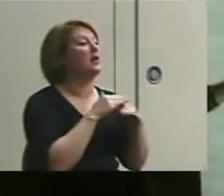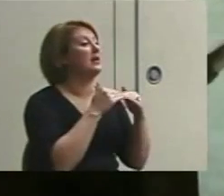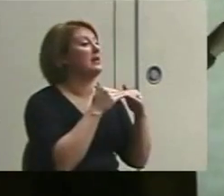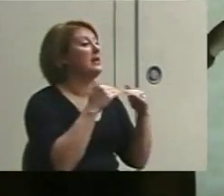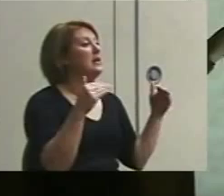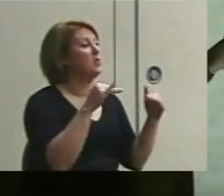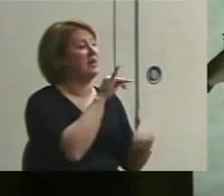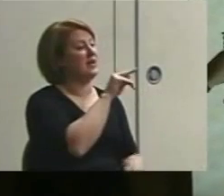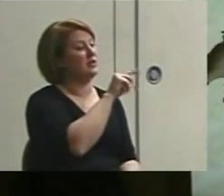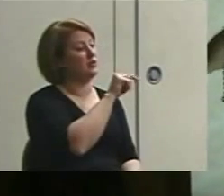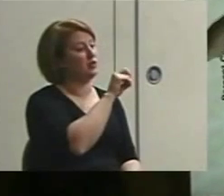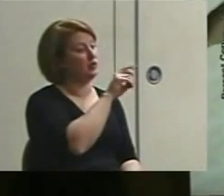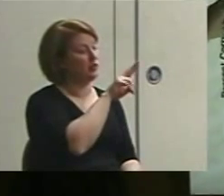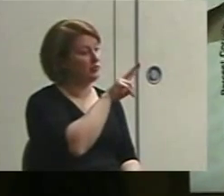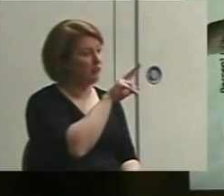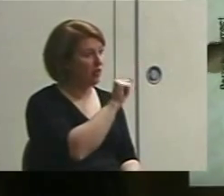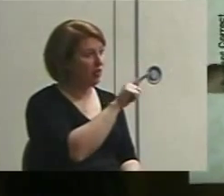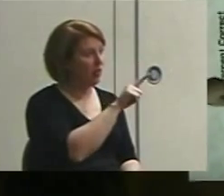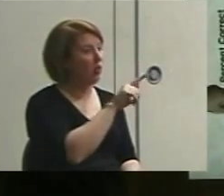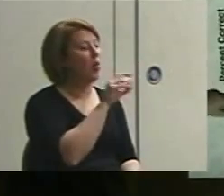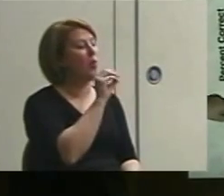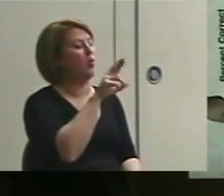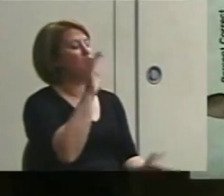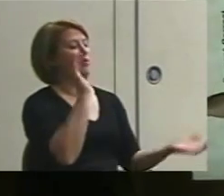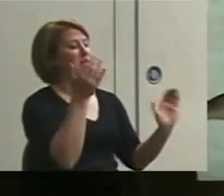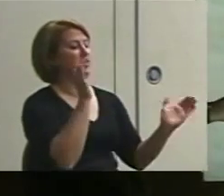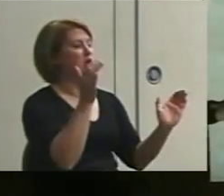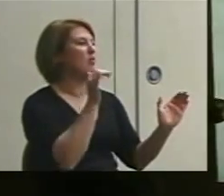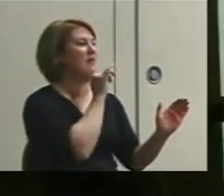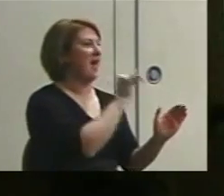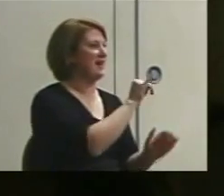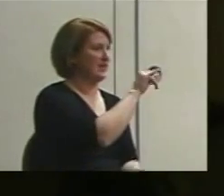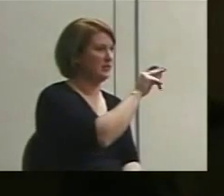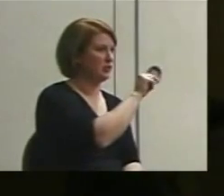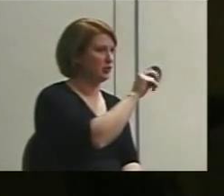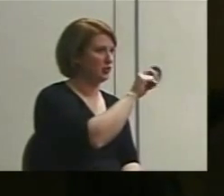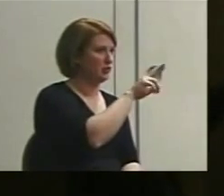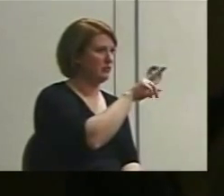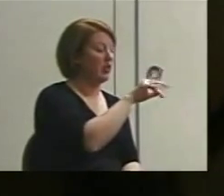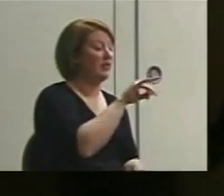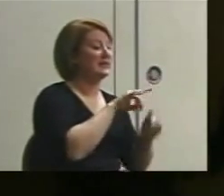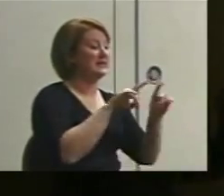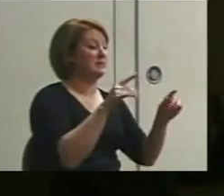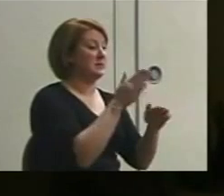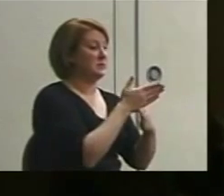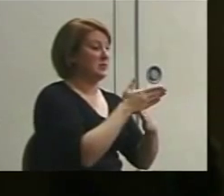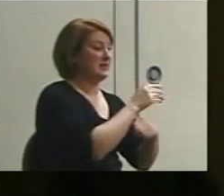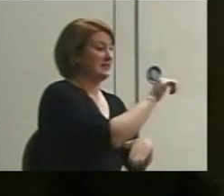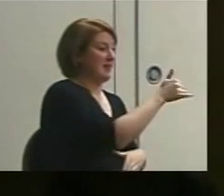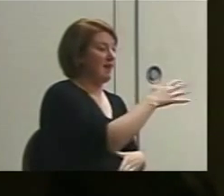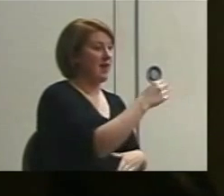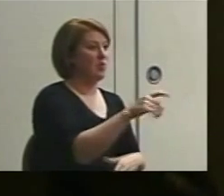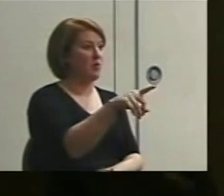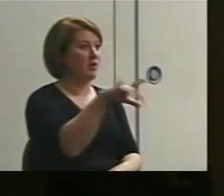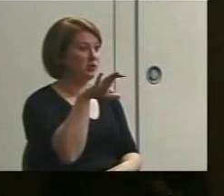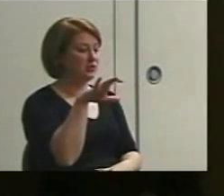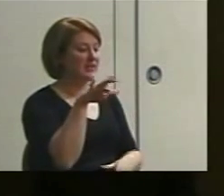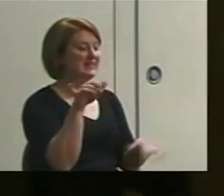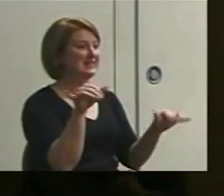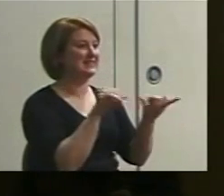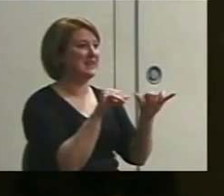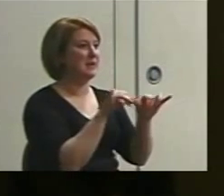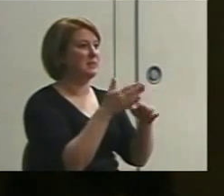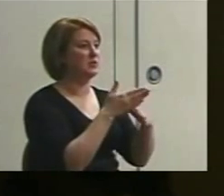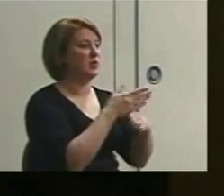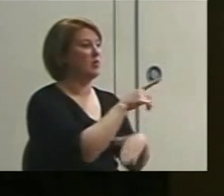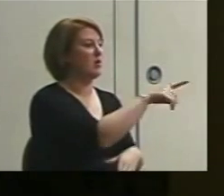ratio rather than an interval so that the difference between 10 and 100 is the same as the difference between 100